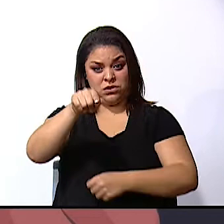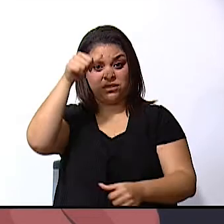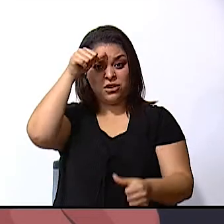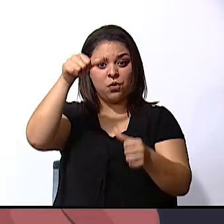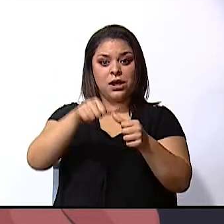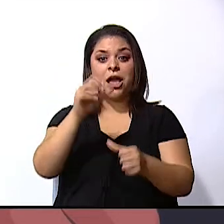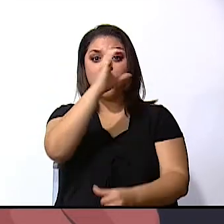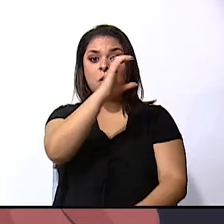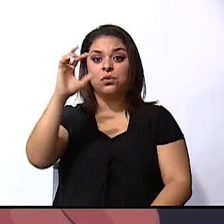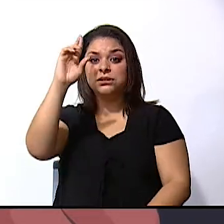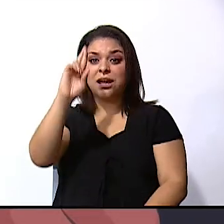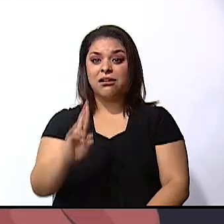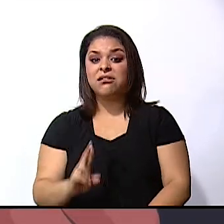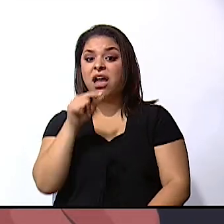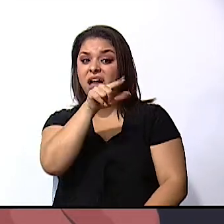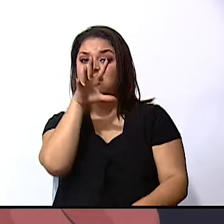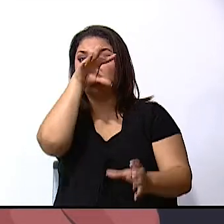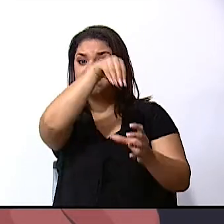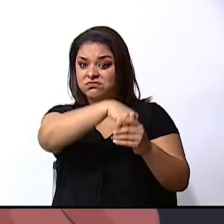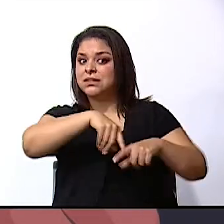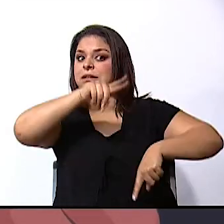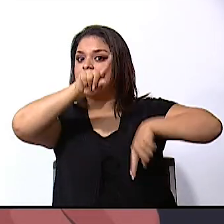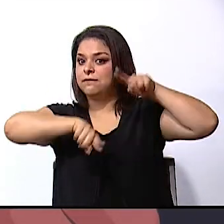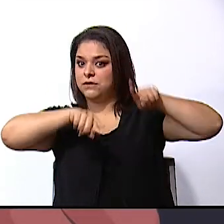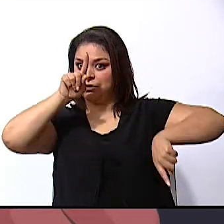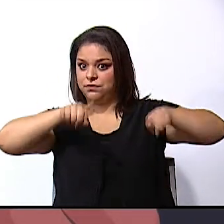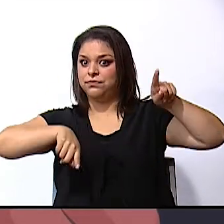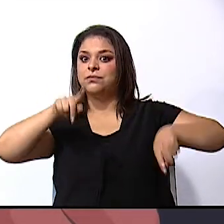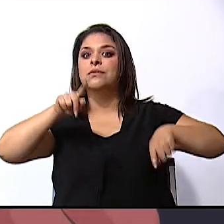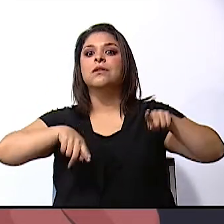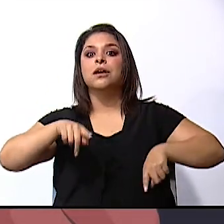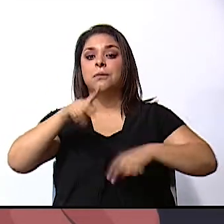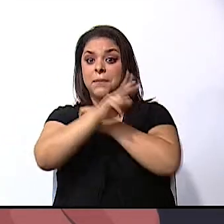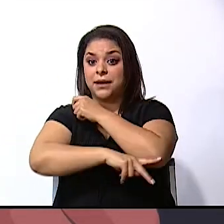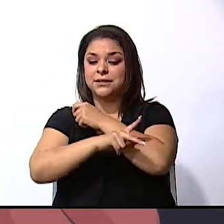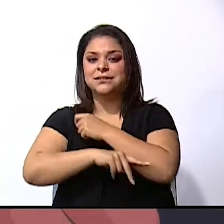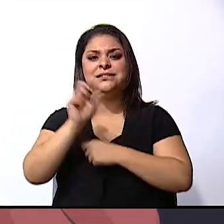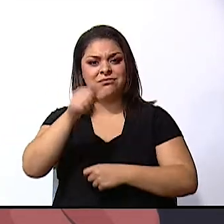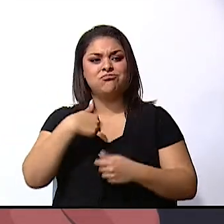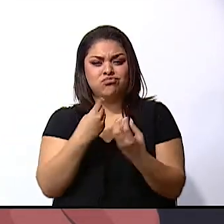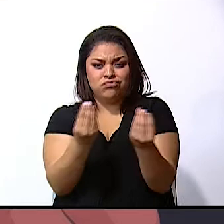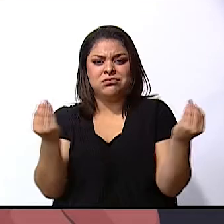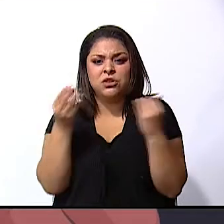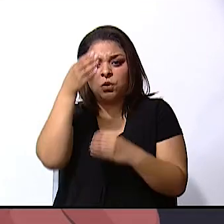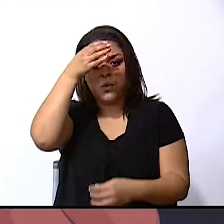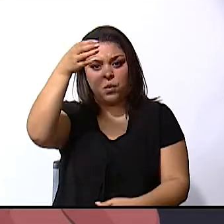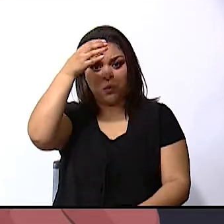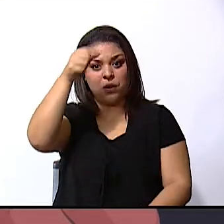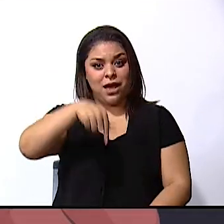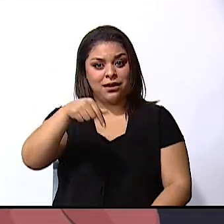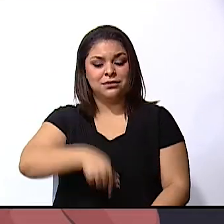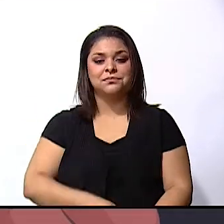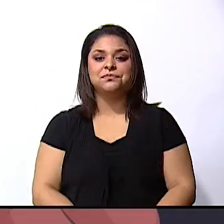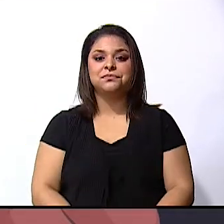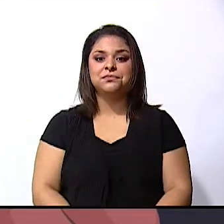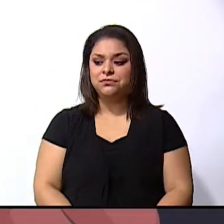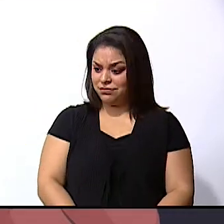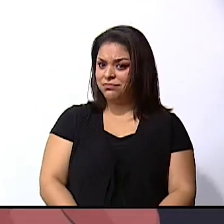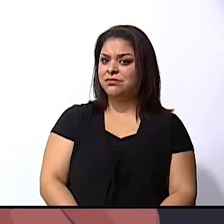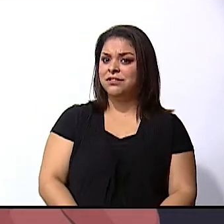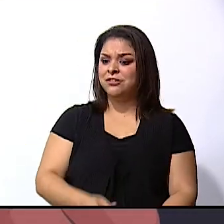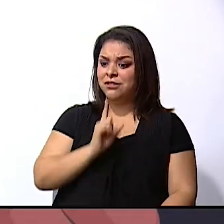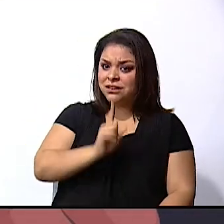rica is a diverse country yes we have many cultures here really